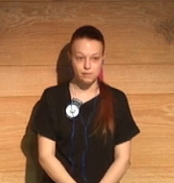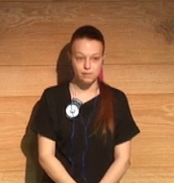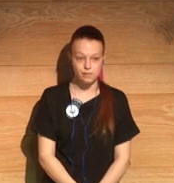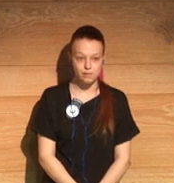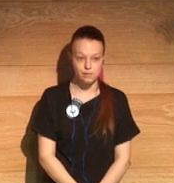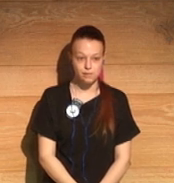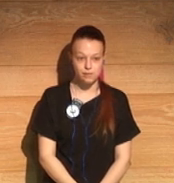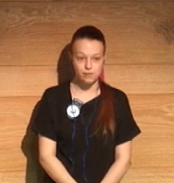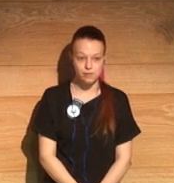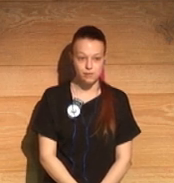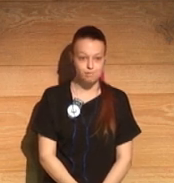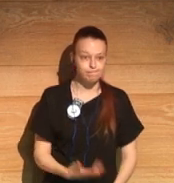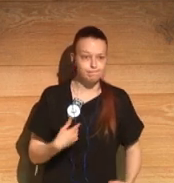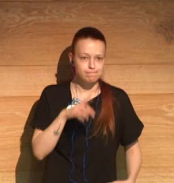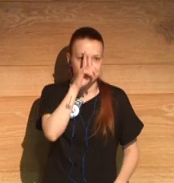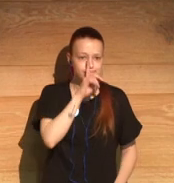I just see us.